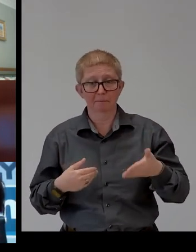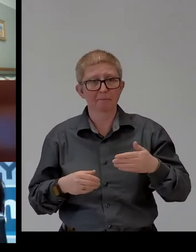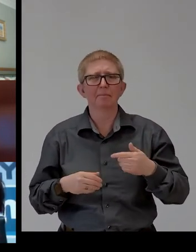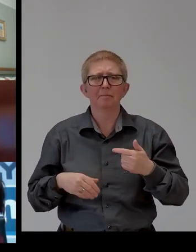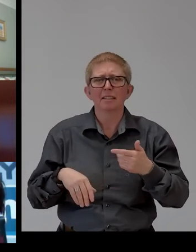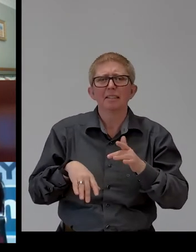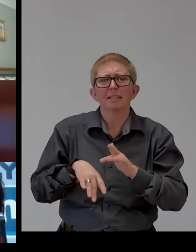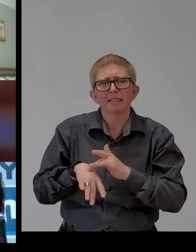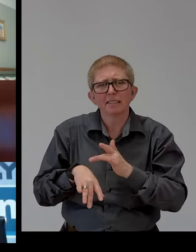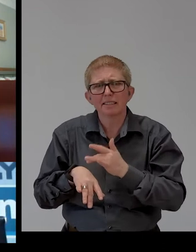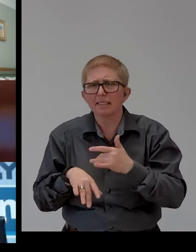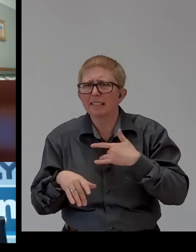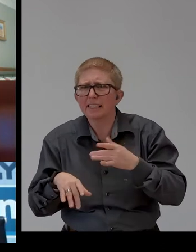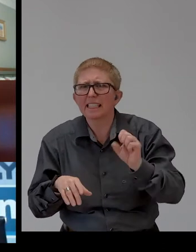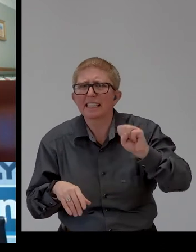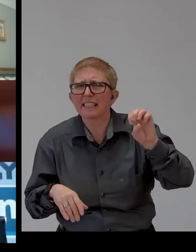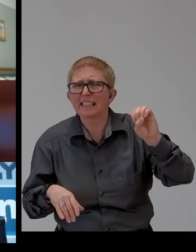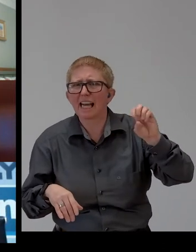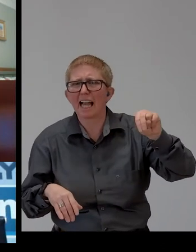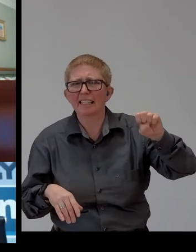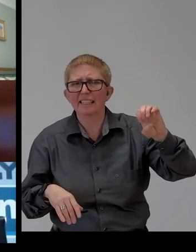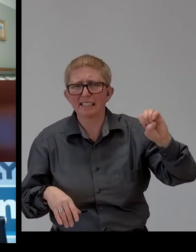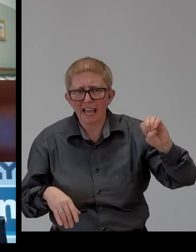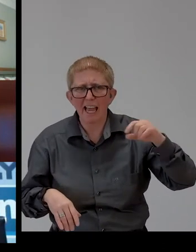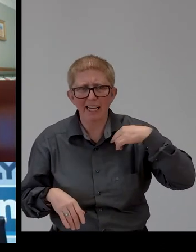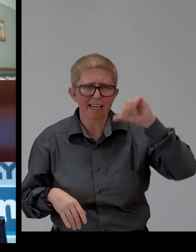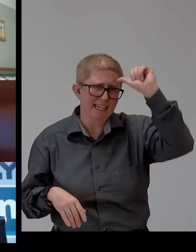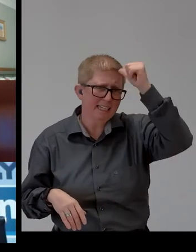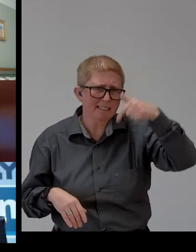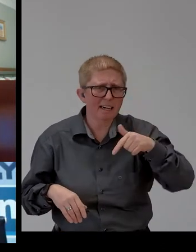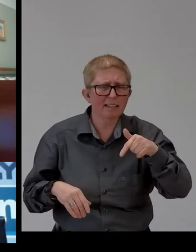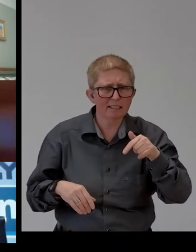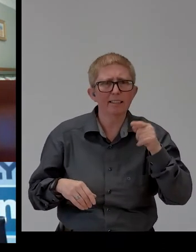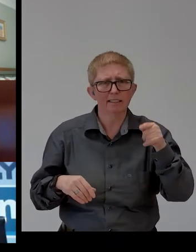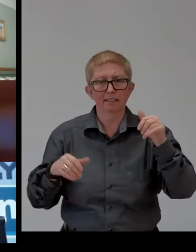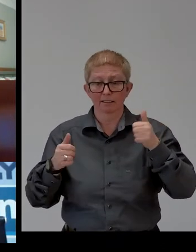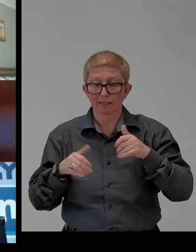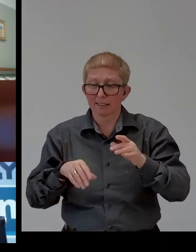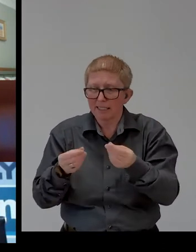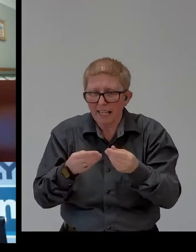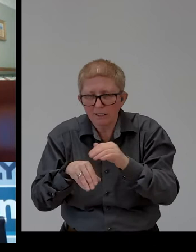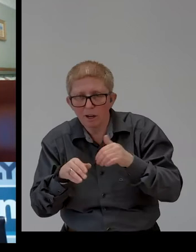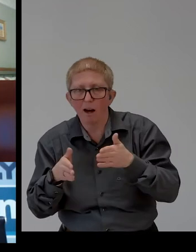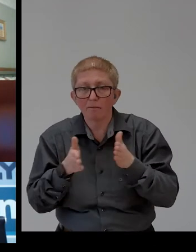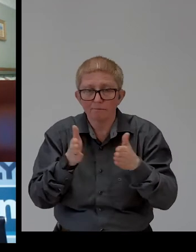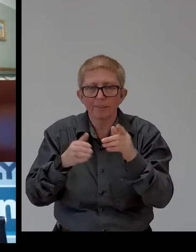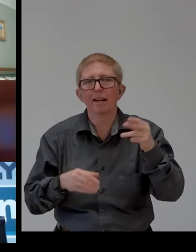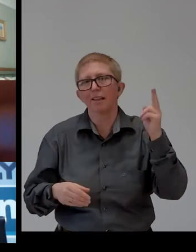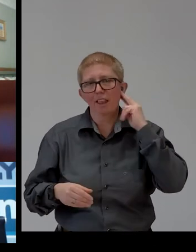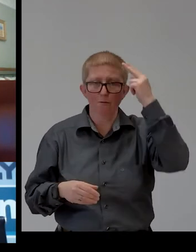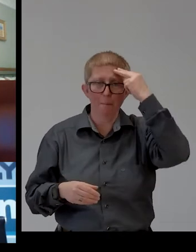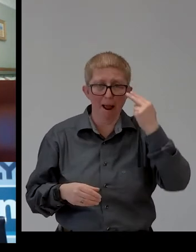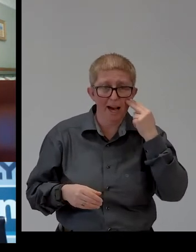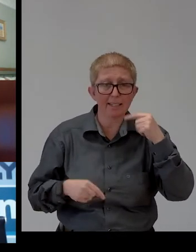We are the only national level organization working for deaf blind in this part of the world. And we are reaching out in